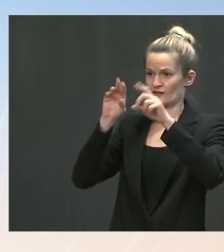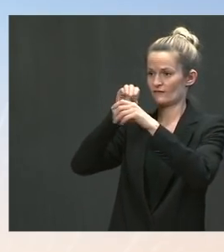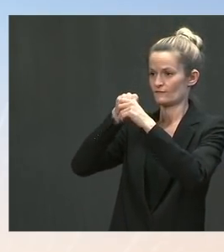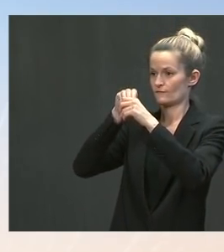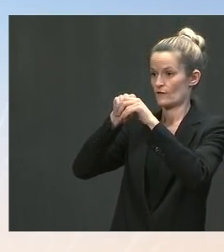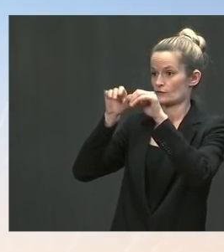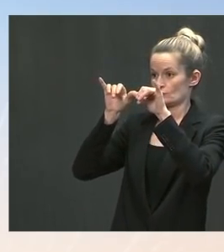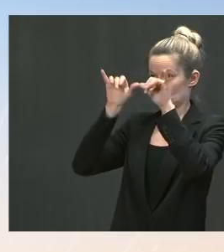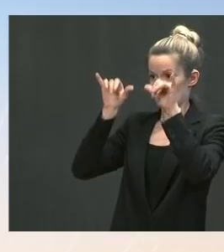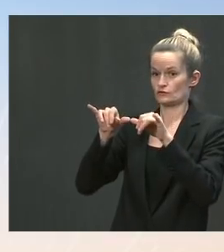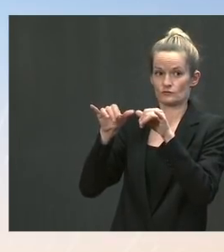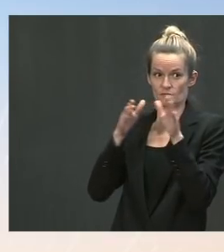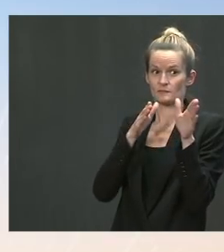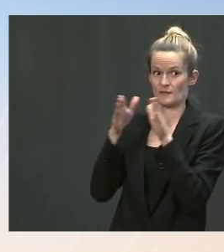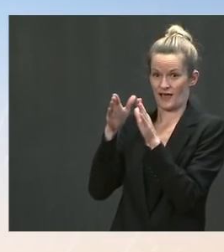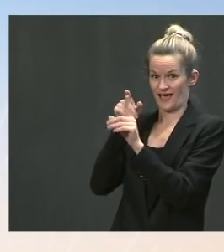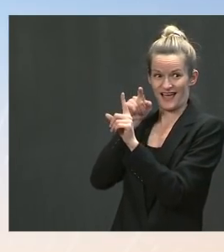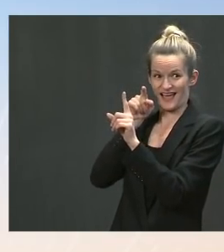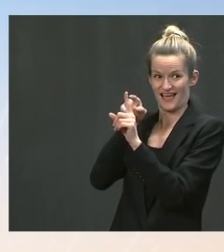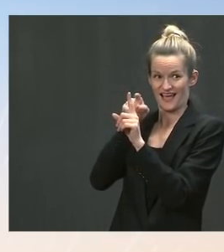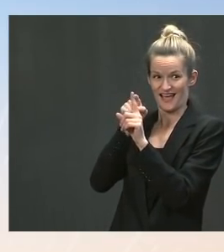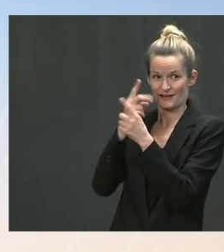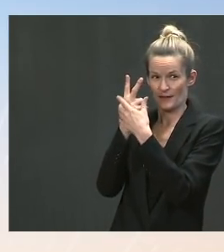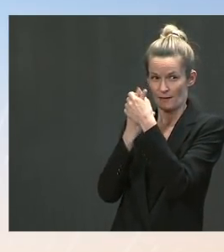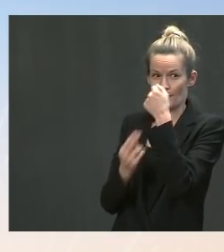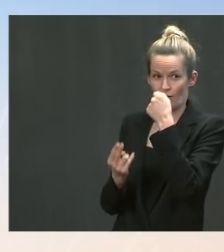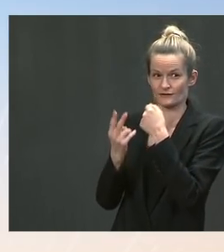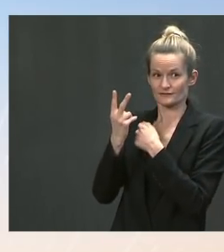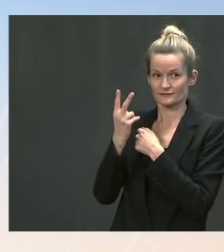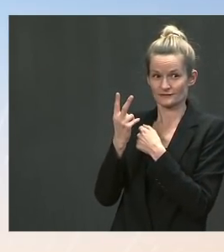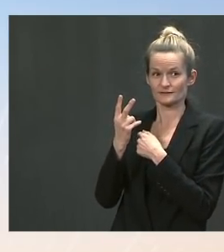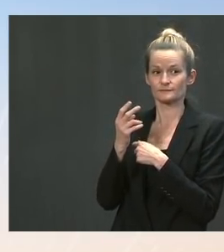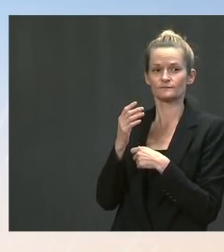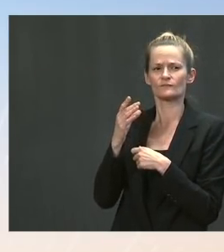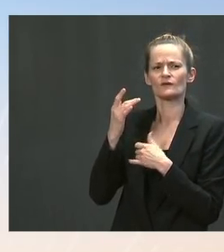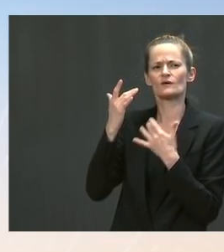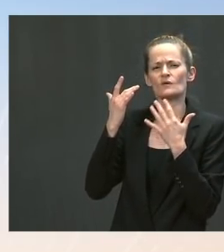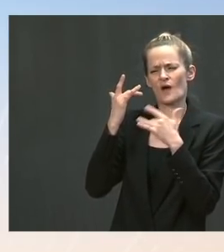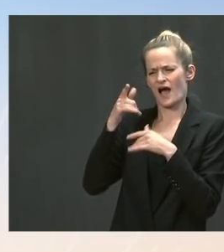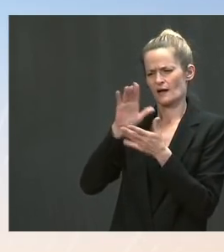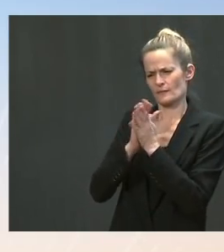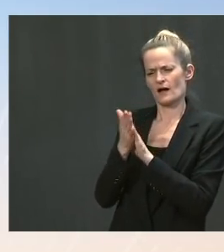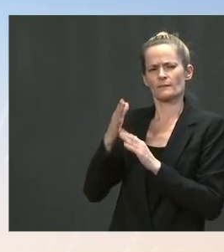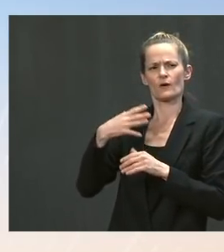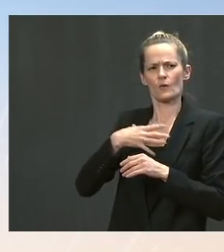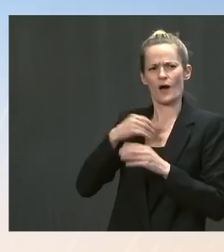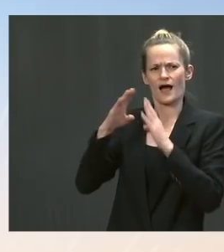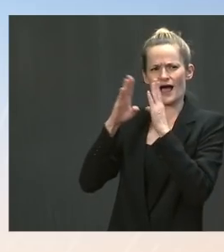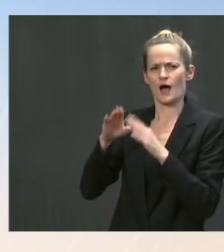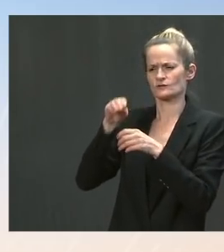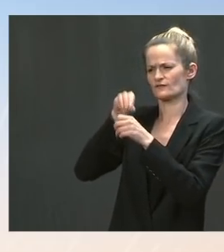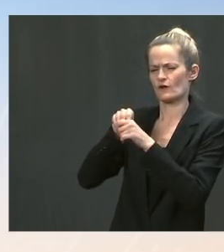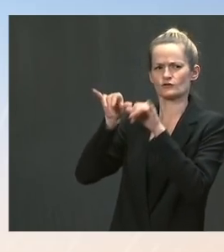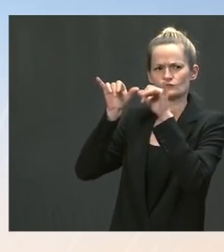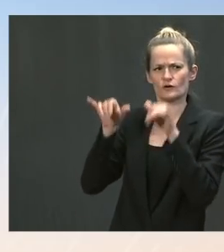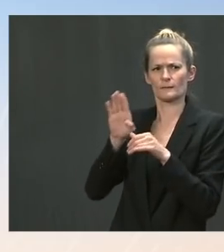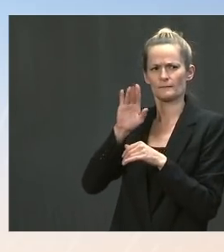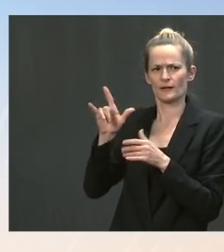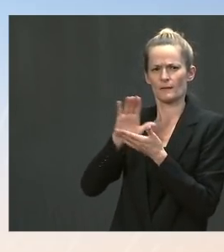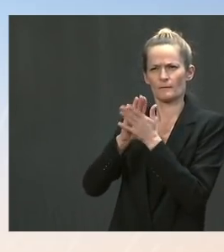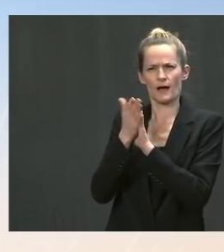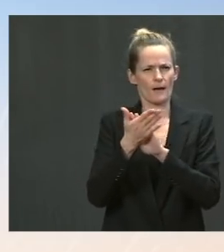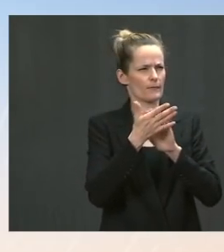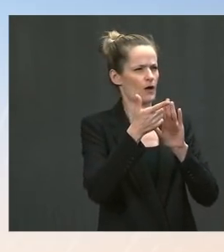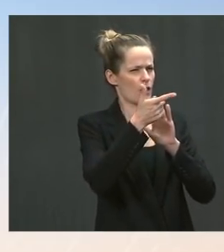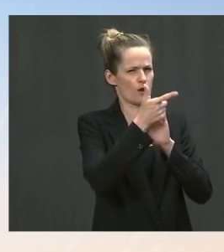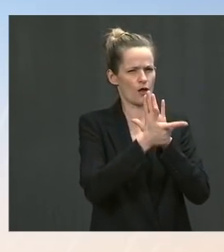why does the White House think that the bipartisan infrastructure bill will help lawmakers in the Democratic Party keep their seats in